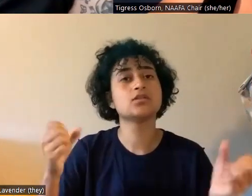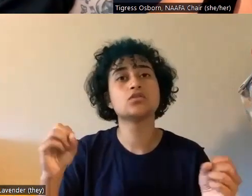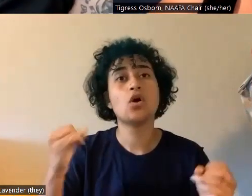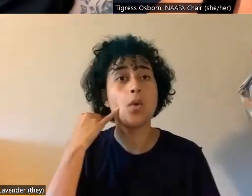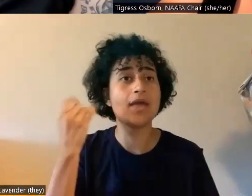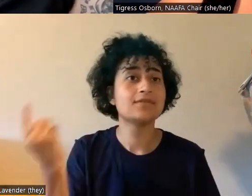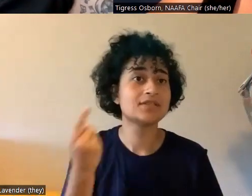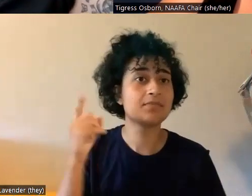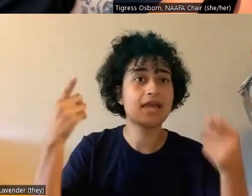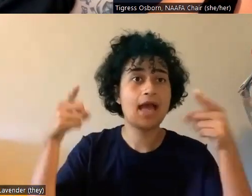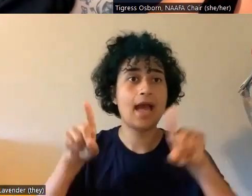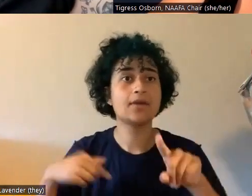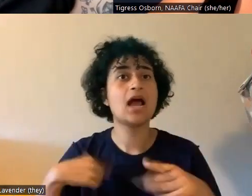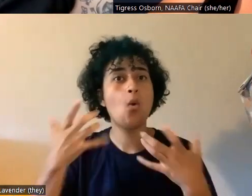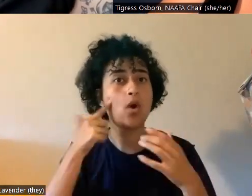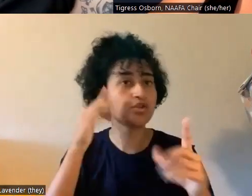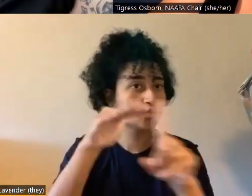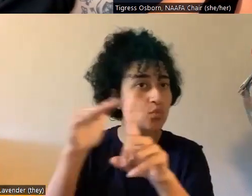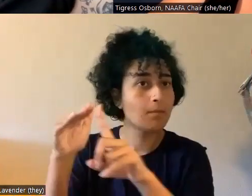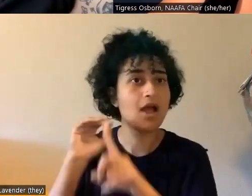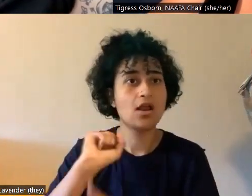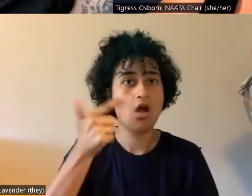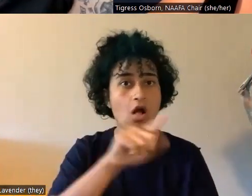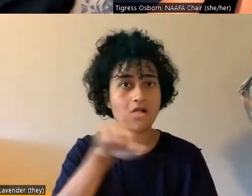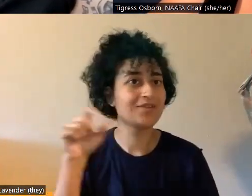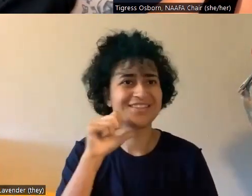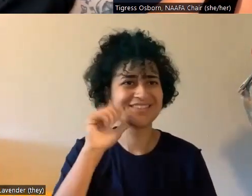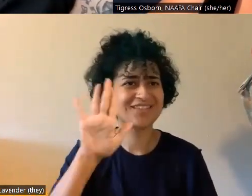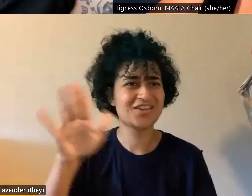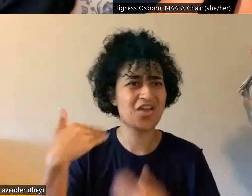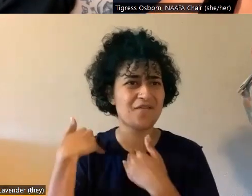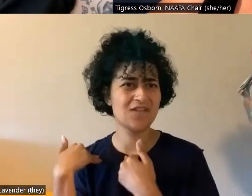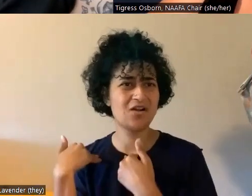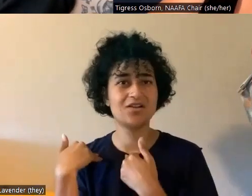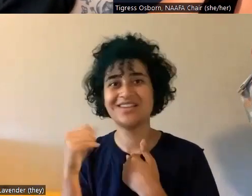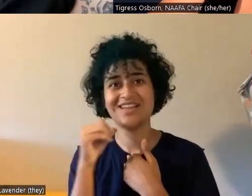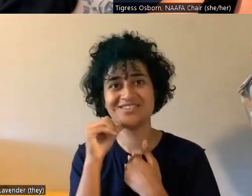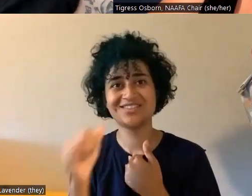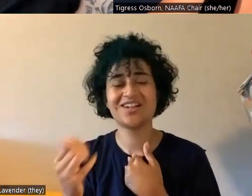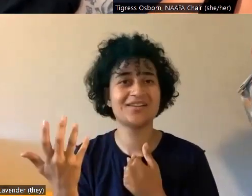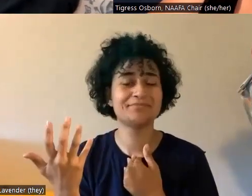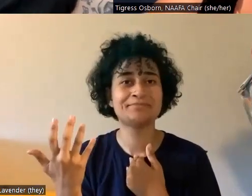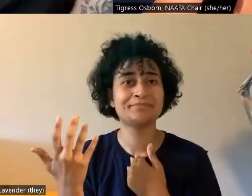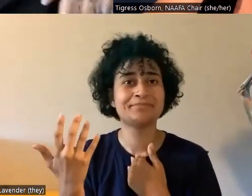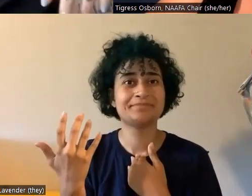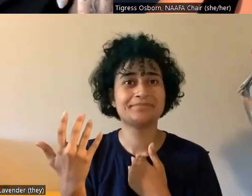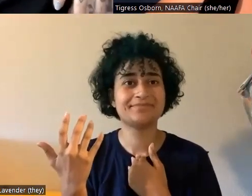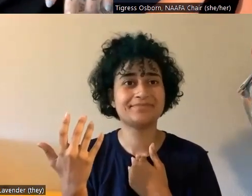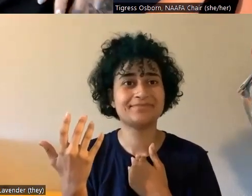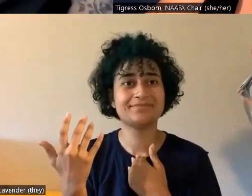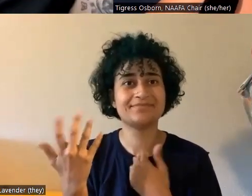something were to happen, I just want to remind you, it's not your fault. It's not, it's, it's just not the best. Exactly. So